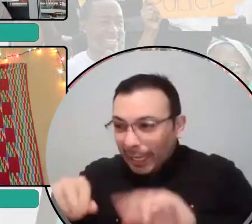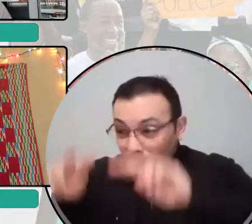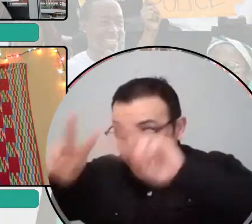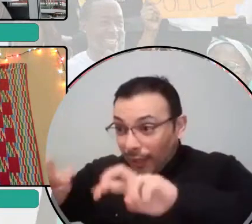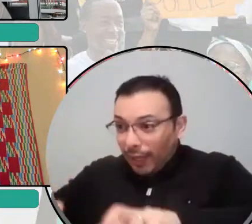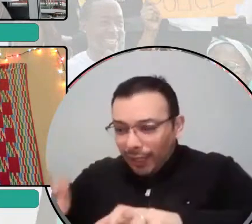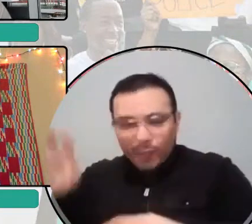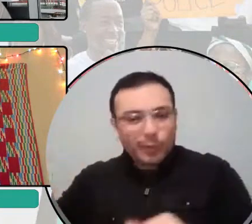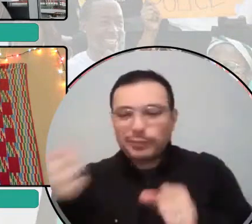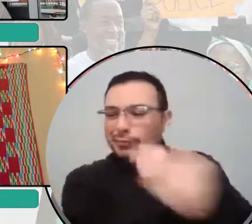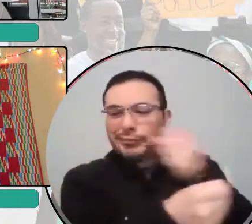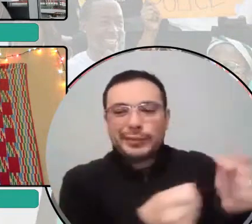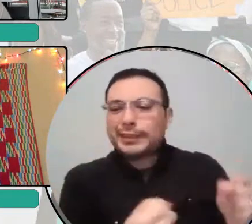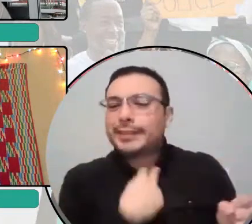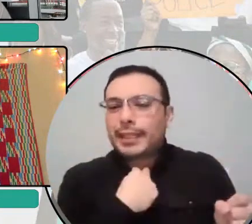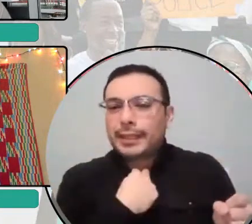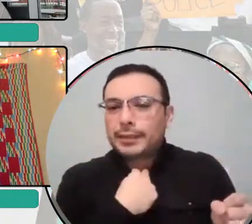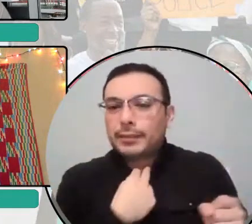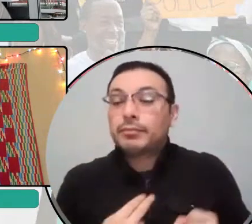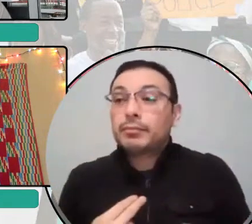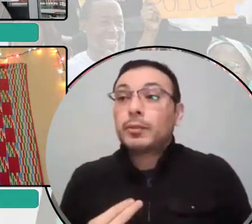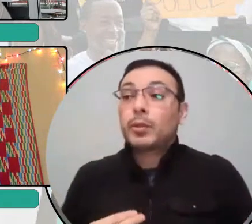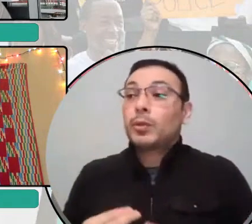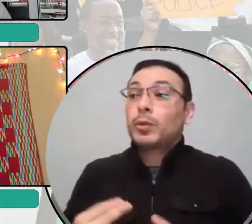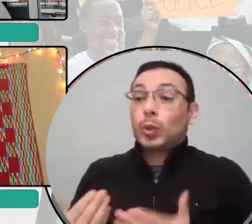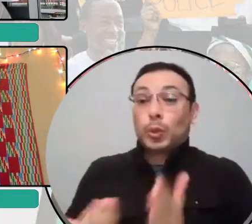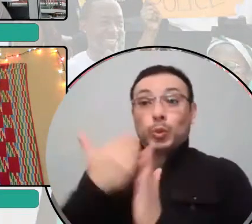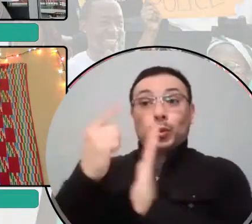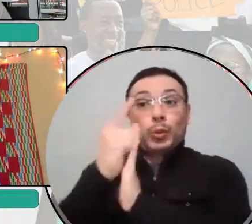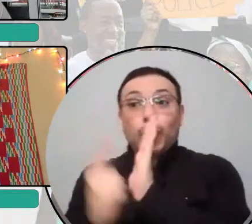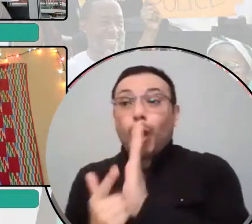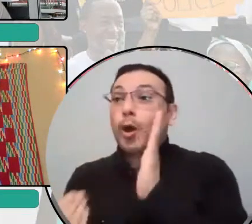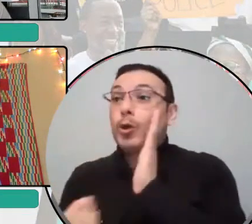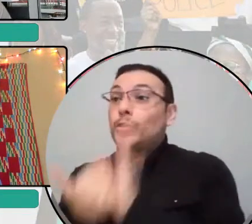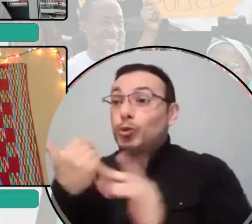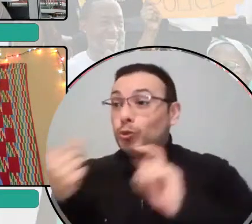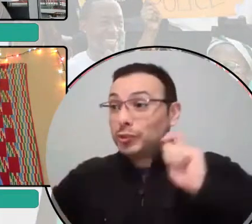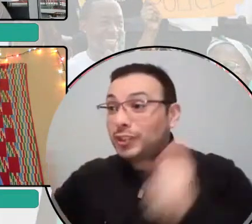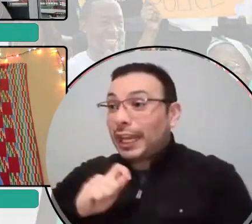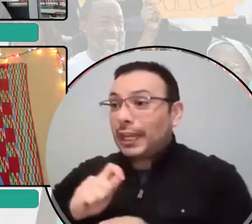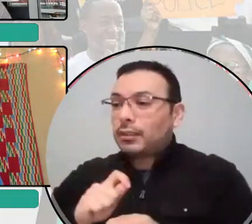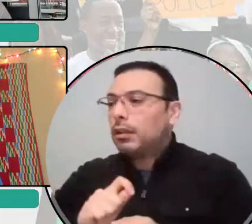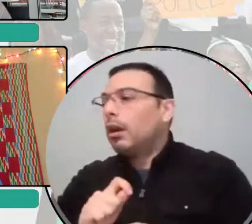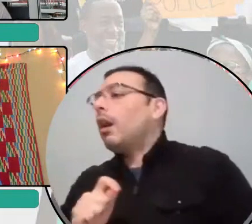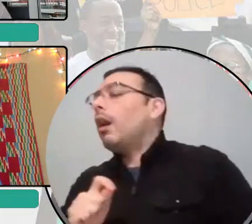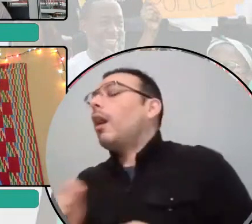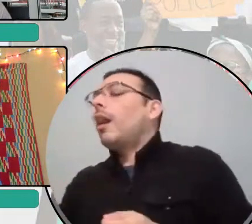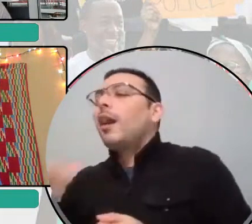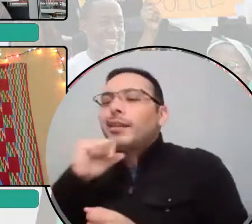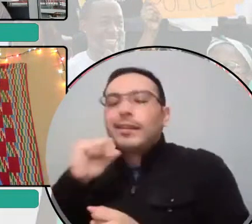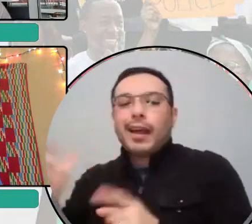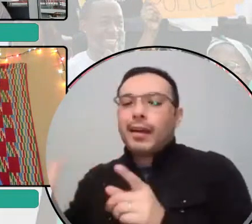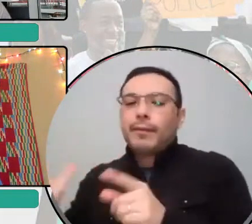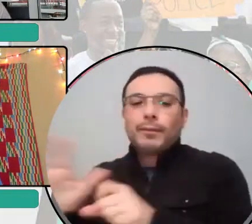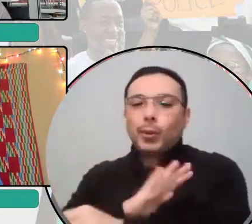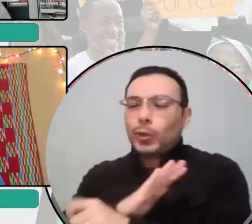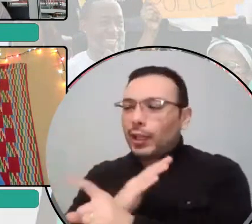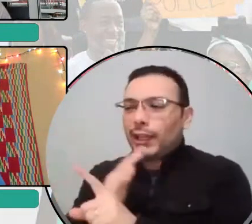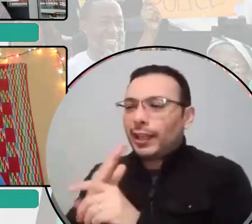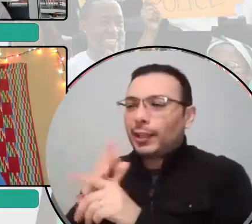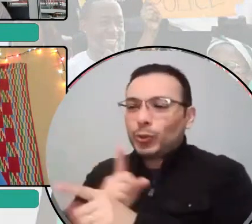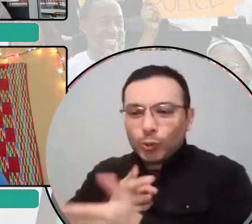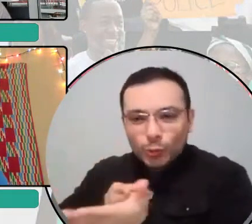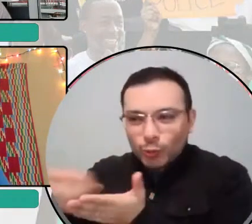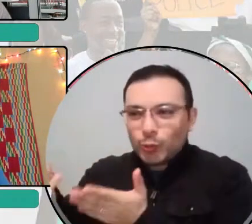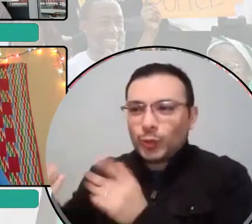waking up to the lie of a lot of these reforms, we need this conversation. I just want to share, I'm sure many people who are attending this conference have seen